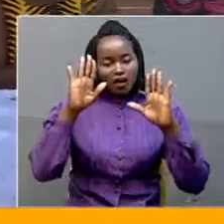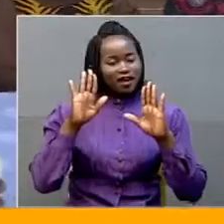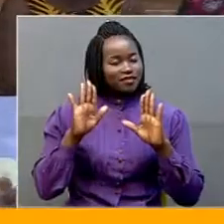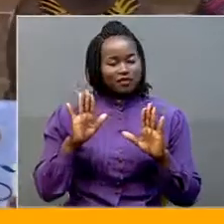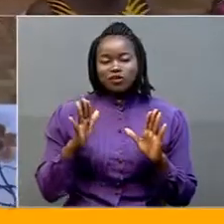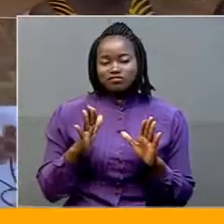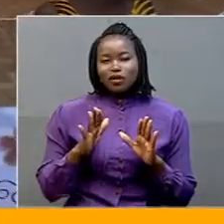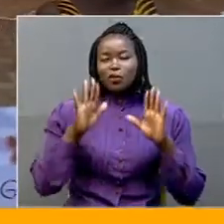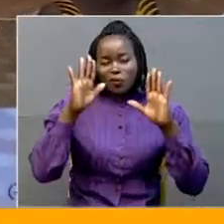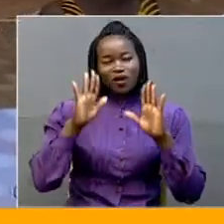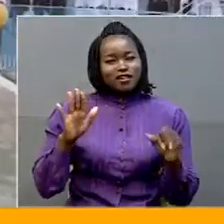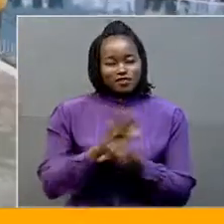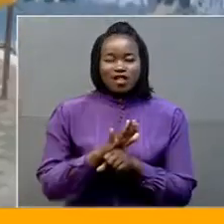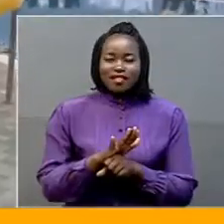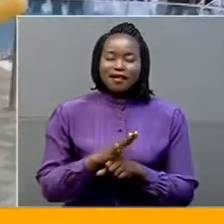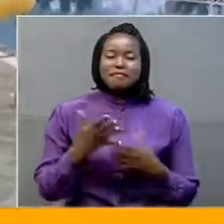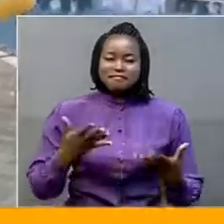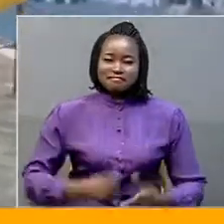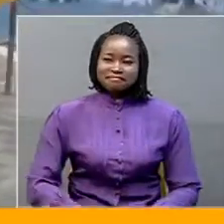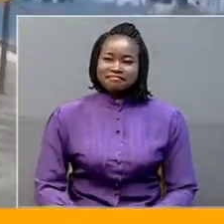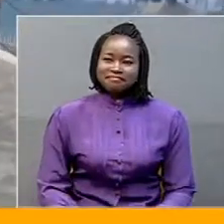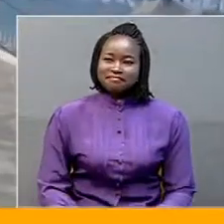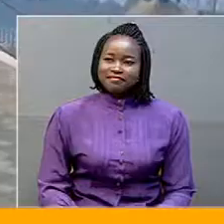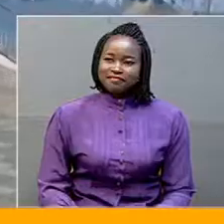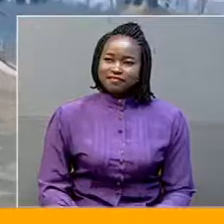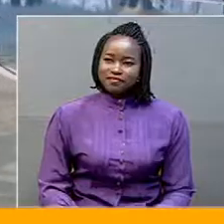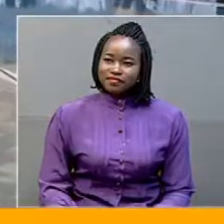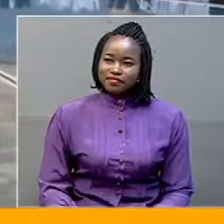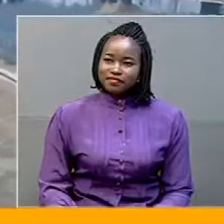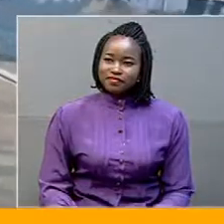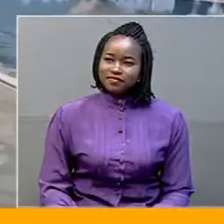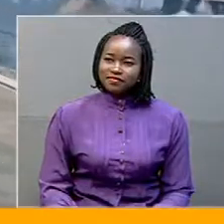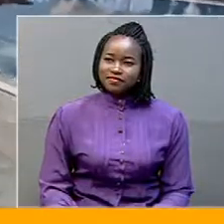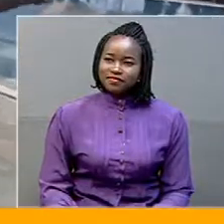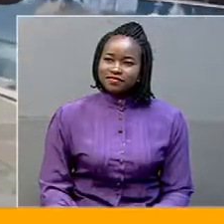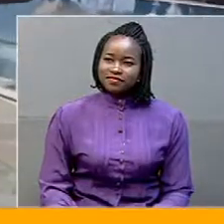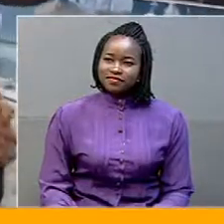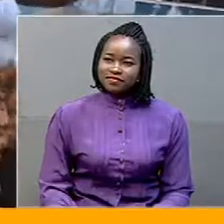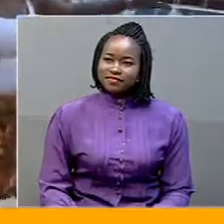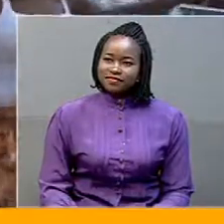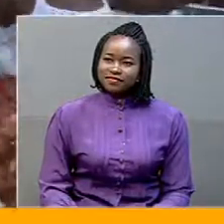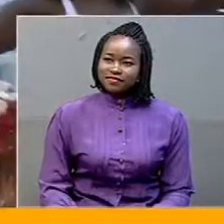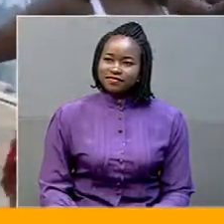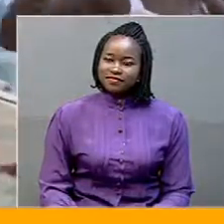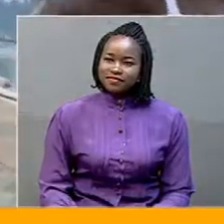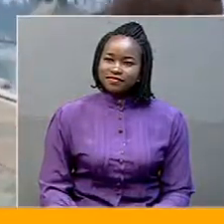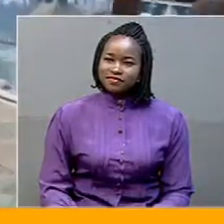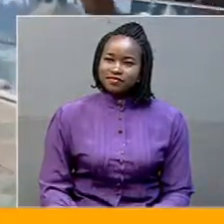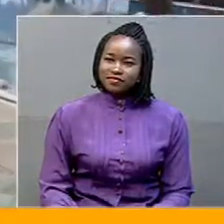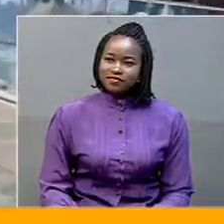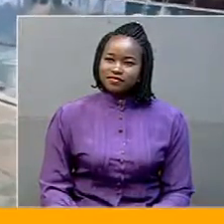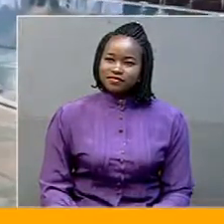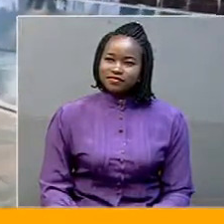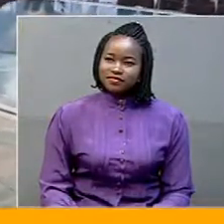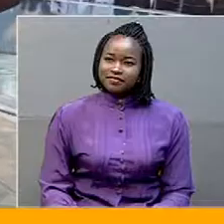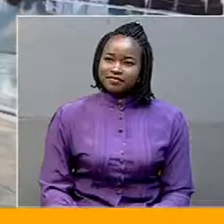Thank you so much. The Prime Minister Dr. Hakan Arugunda has said the image and reputation of